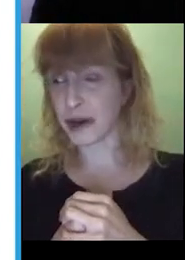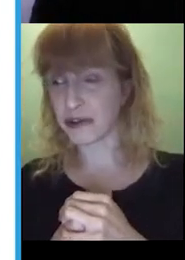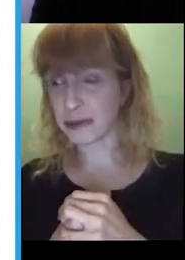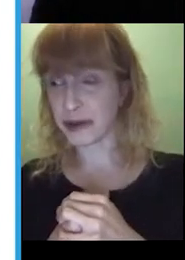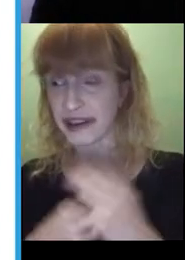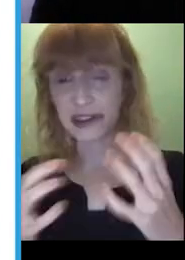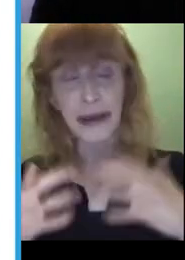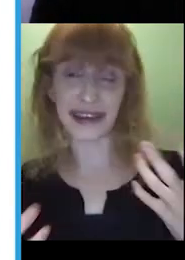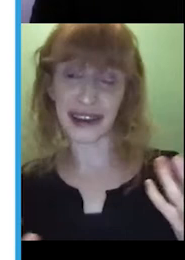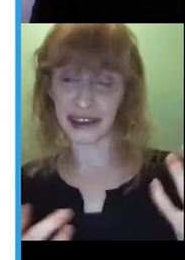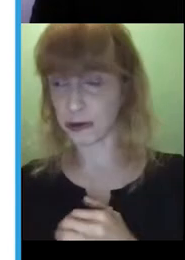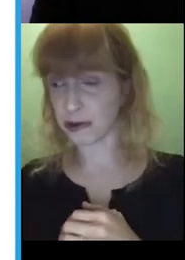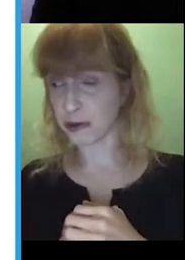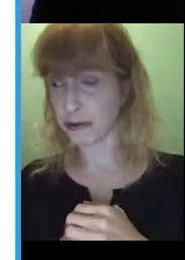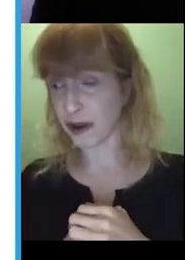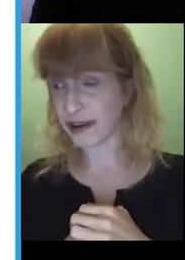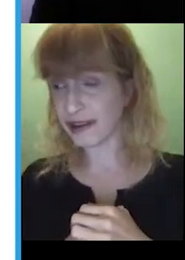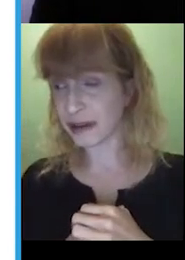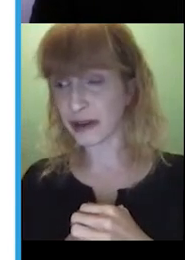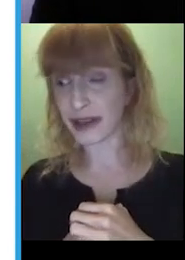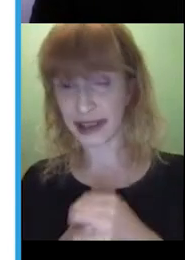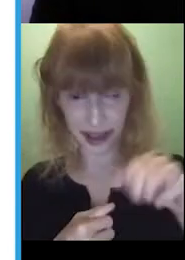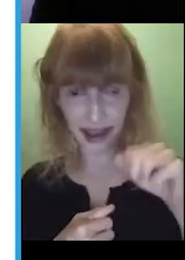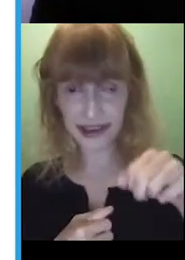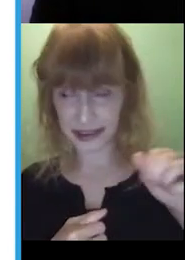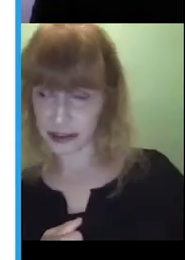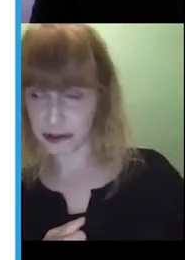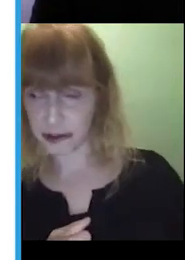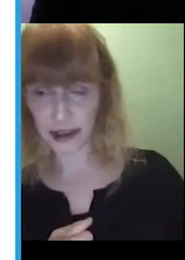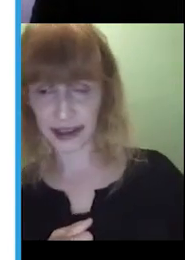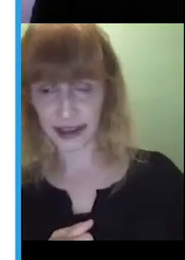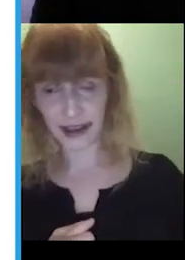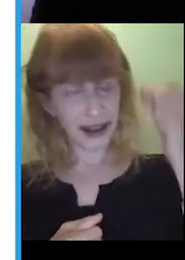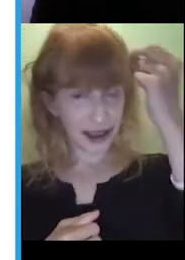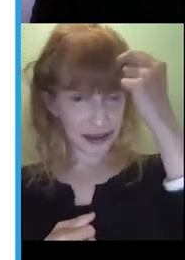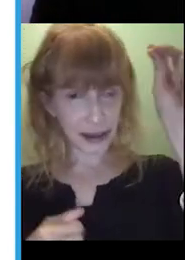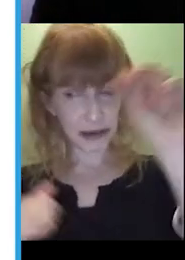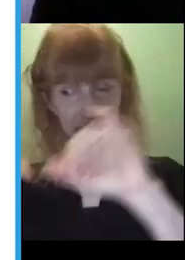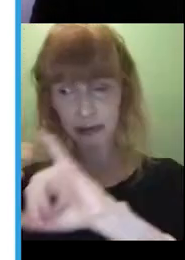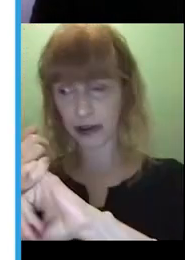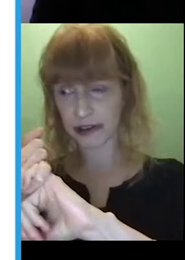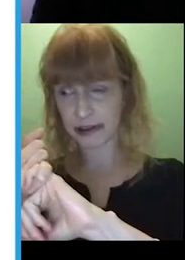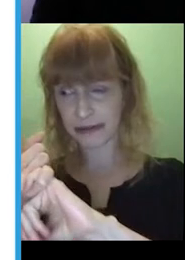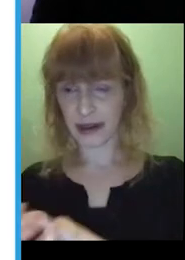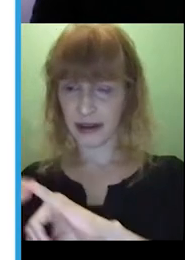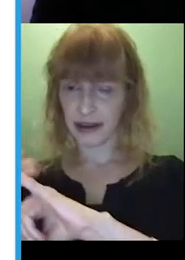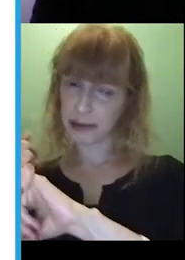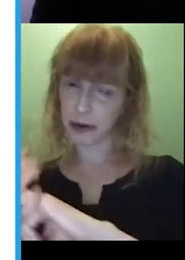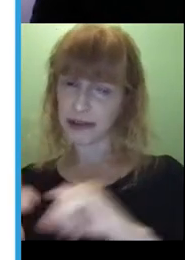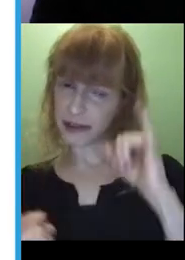So, you might respond by expanding that into a short phrase, something like, yes, that's a doggy. His name is Spot.